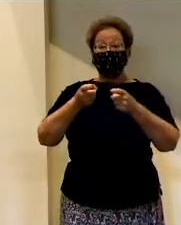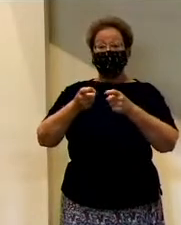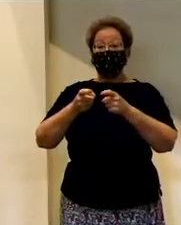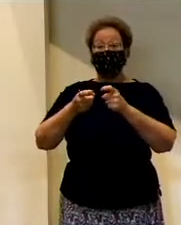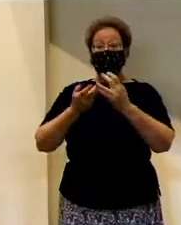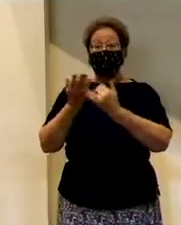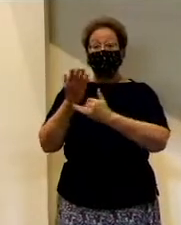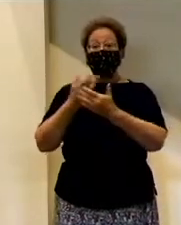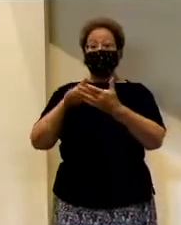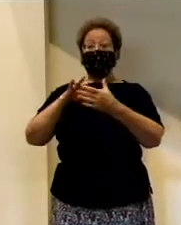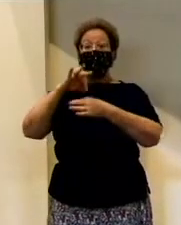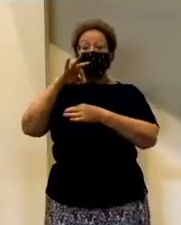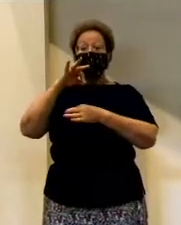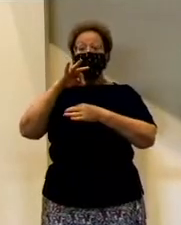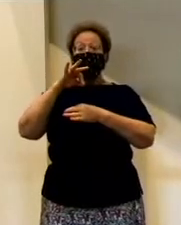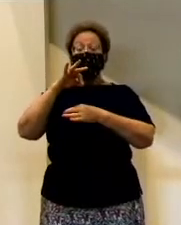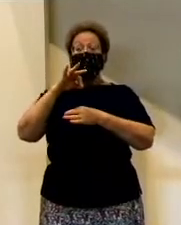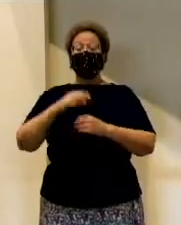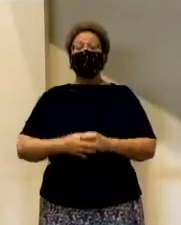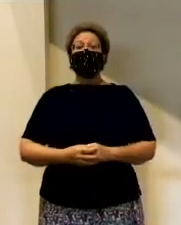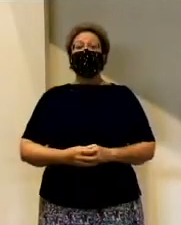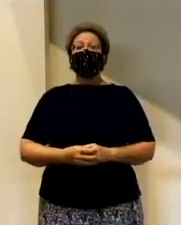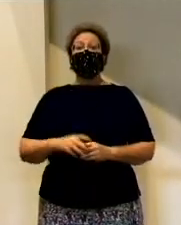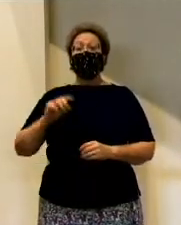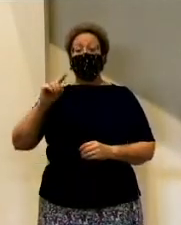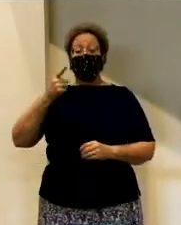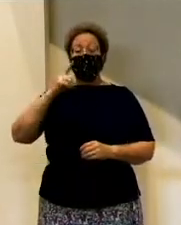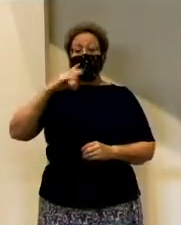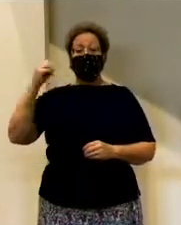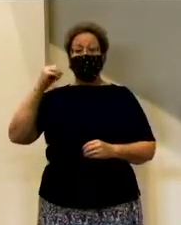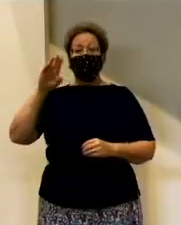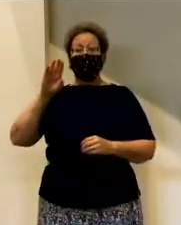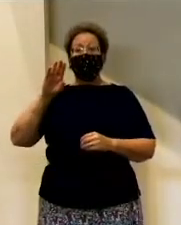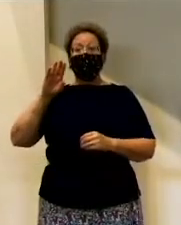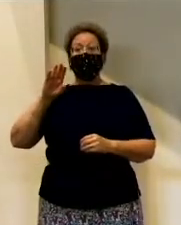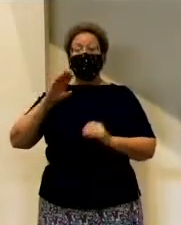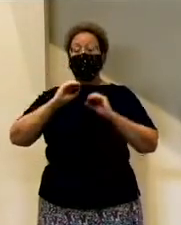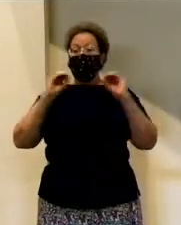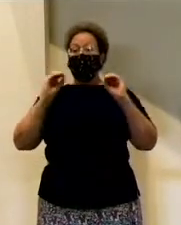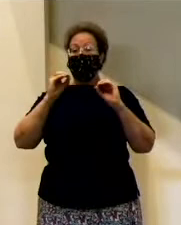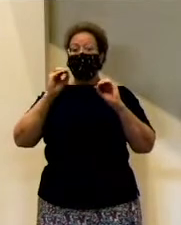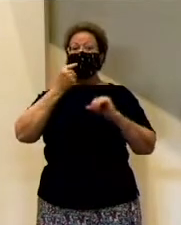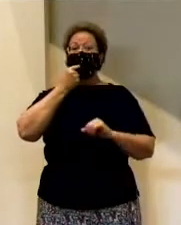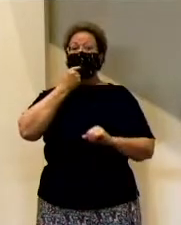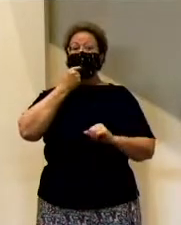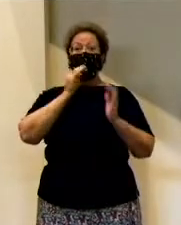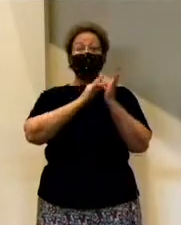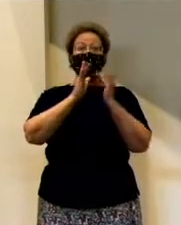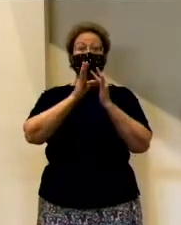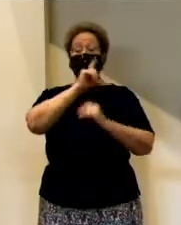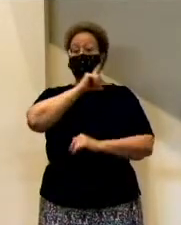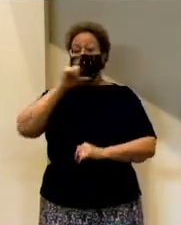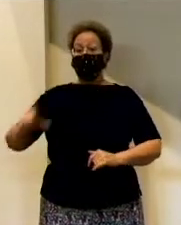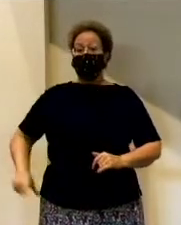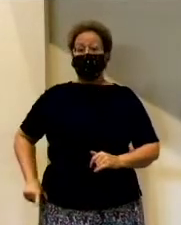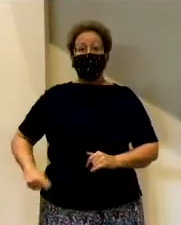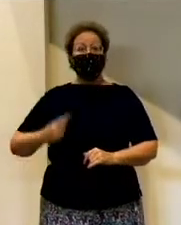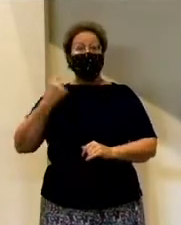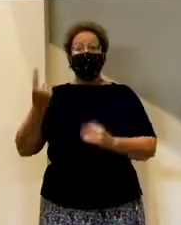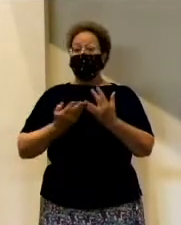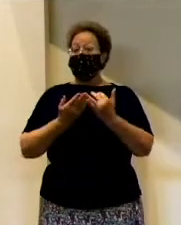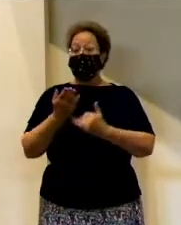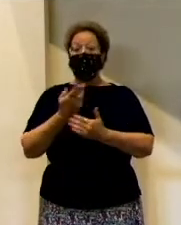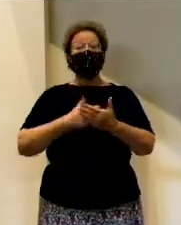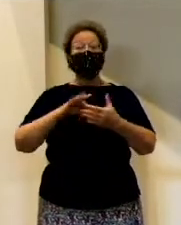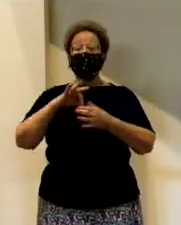Spirit grants us. St. Paul writes in 1 Corinthians chapter 12, No one can say Jesus is Lord except by the Holy